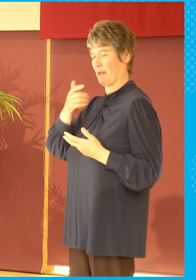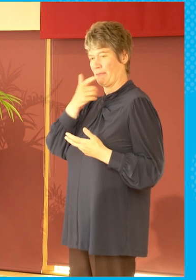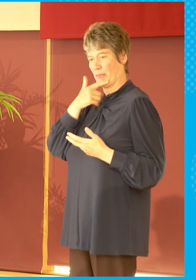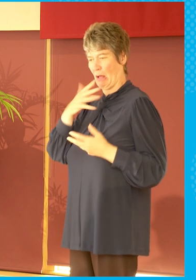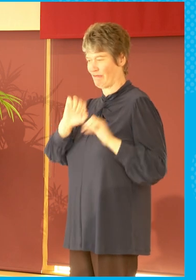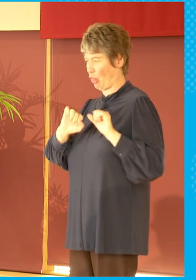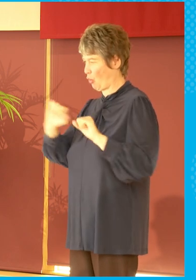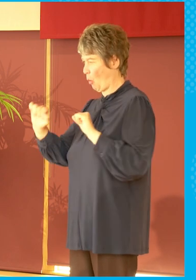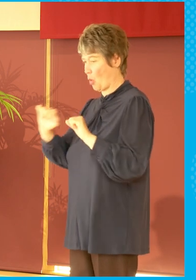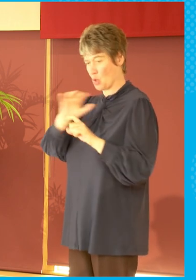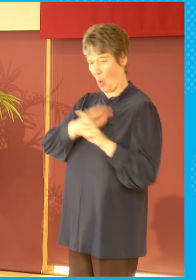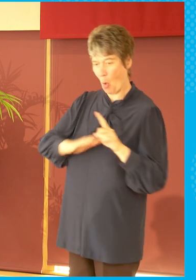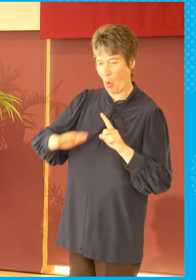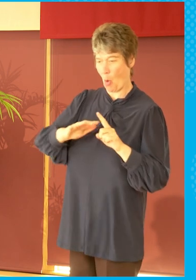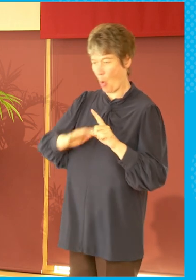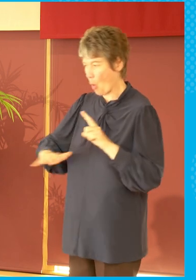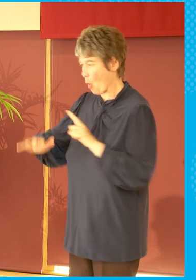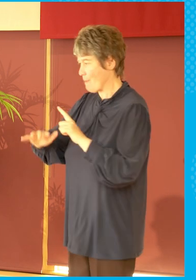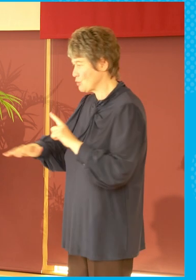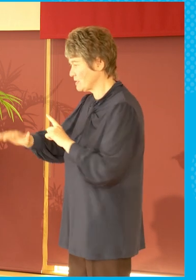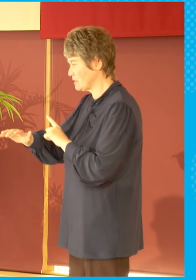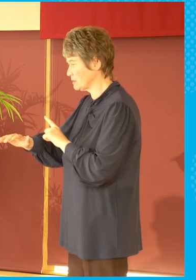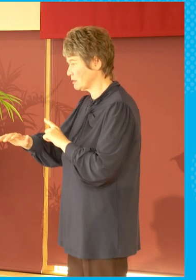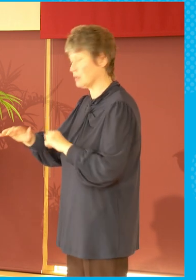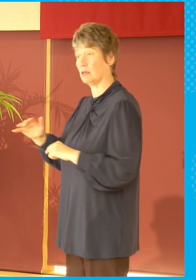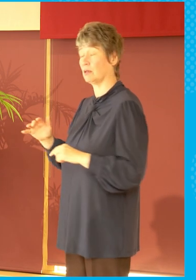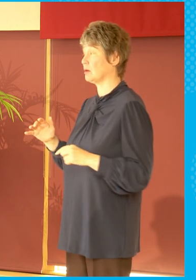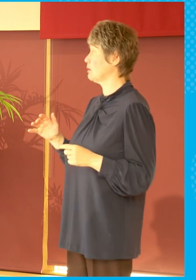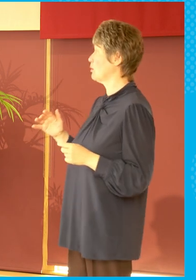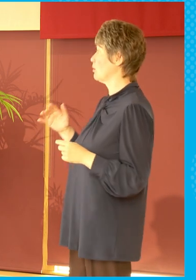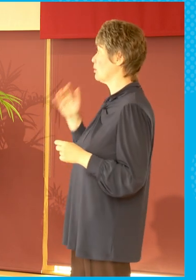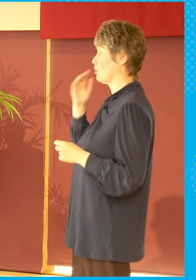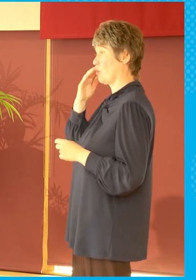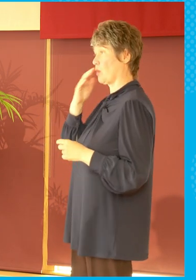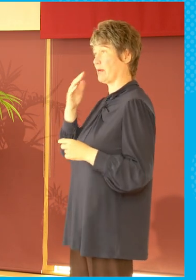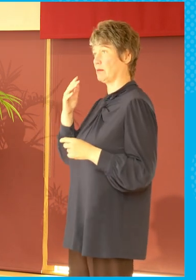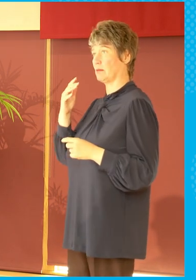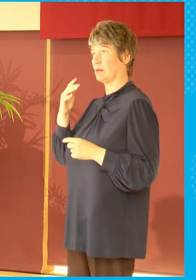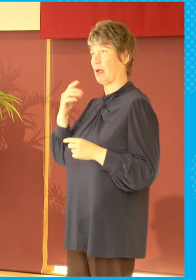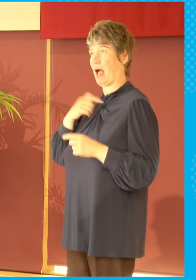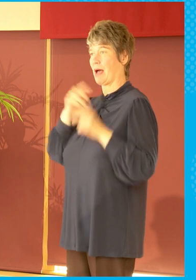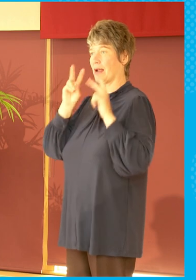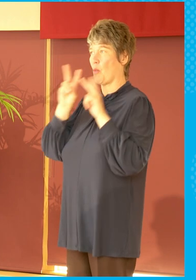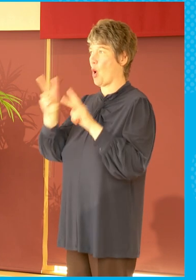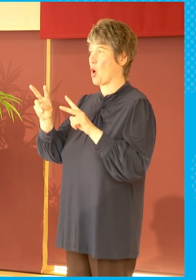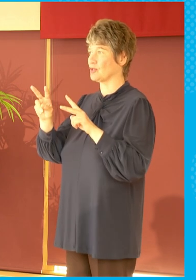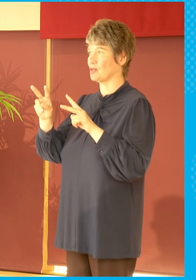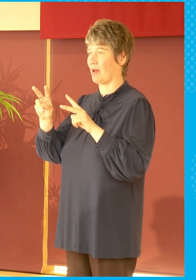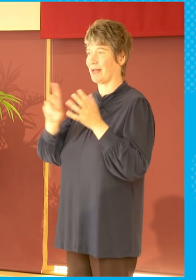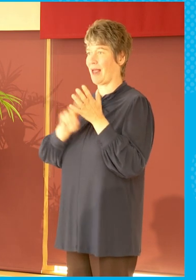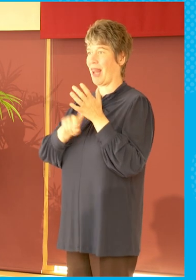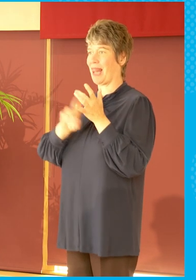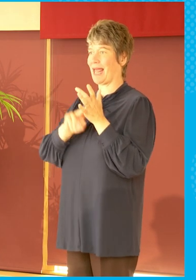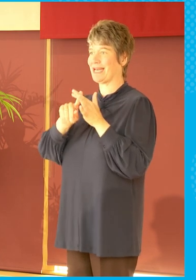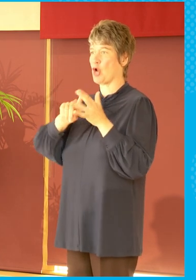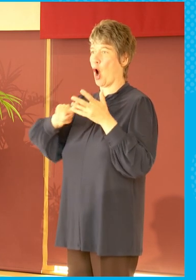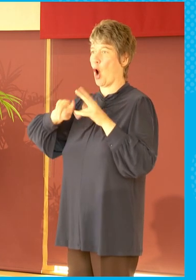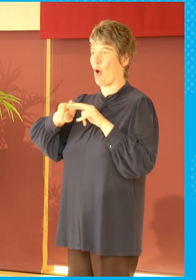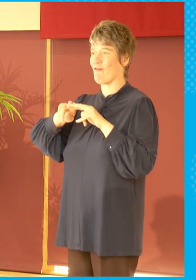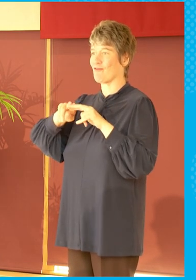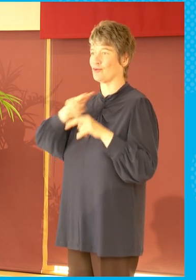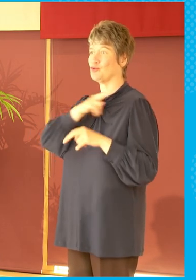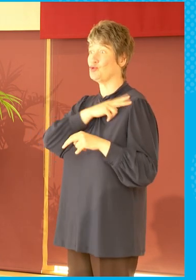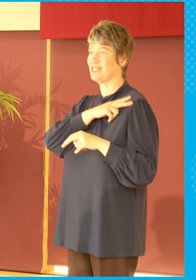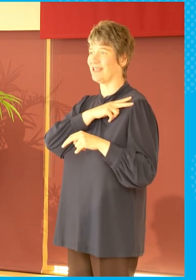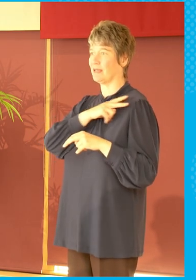and try and figure out. I mean, I know I did it when it was line of duty, you know, who was X? I was, I have to find this